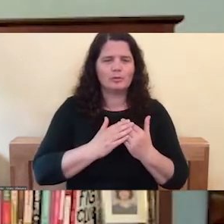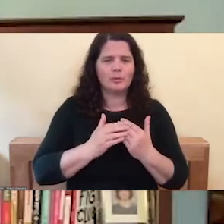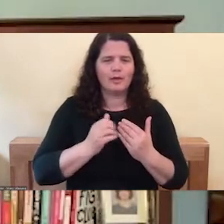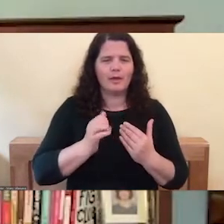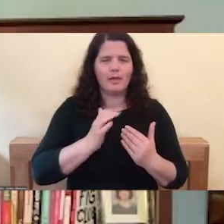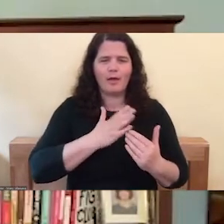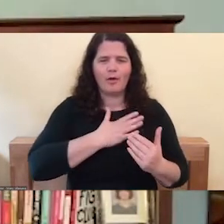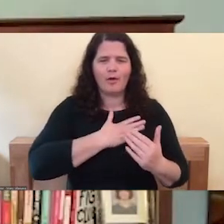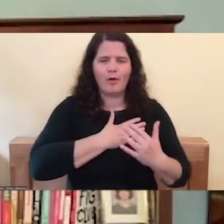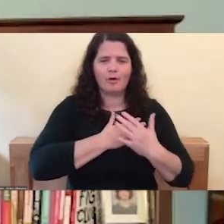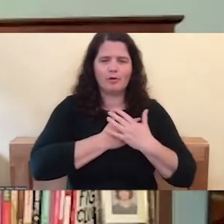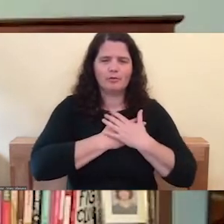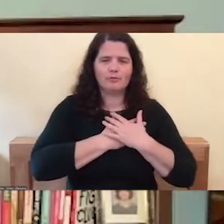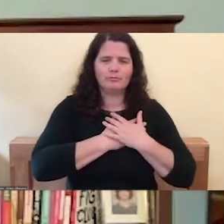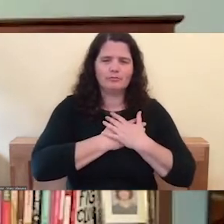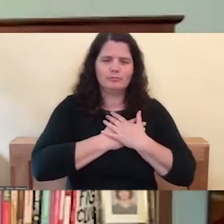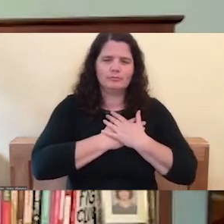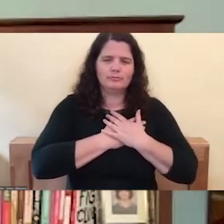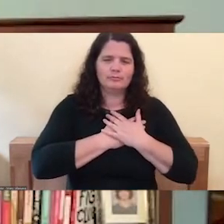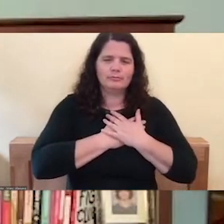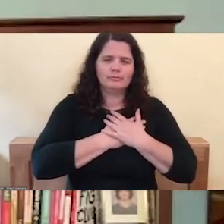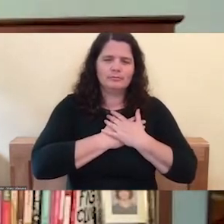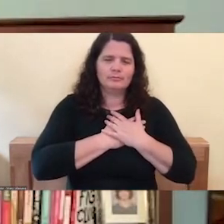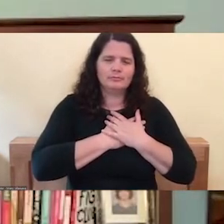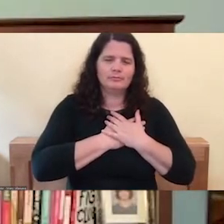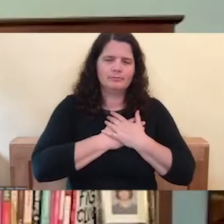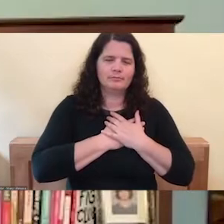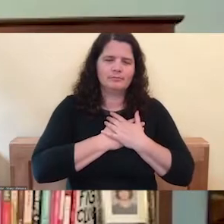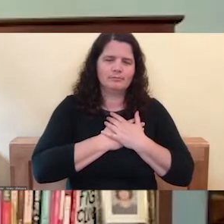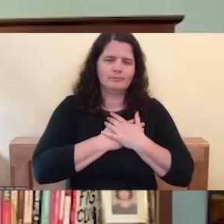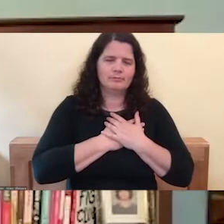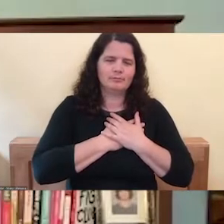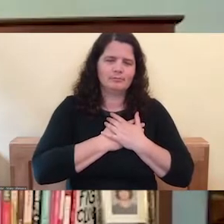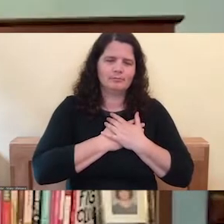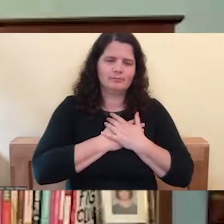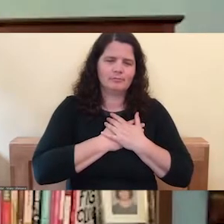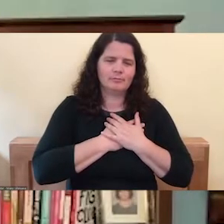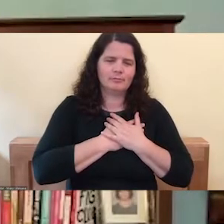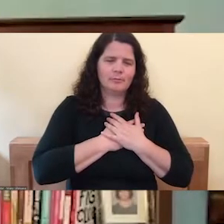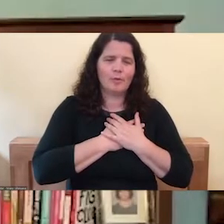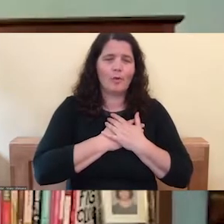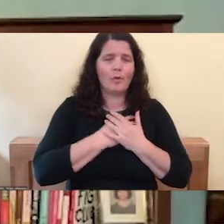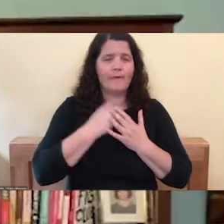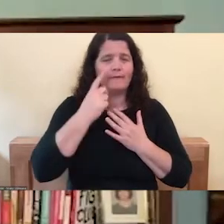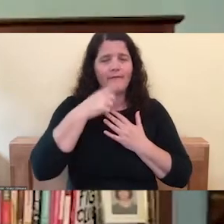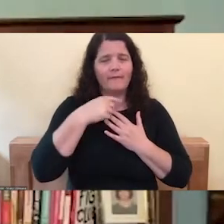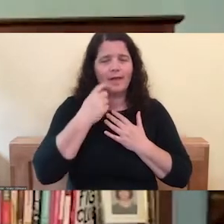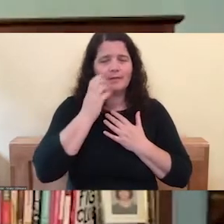or cradling your face.